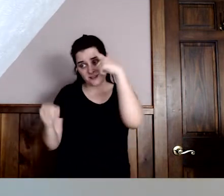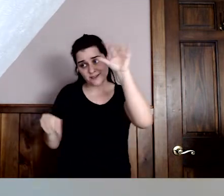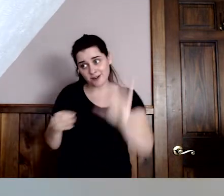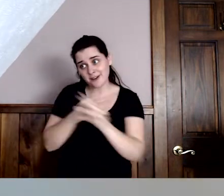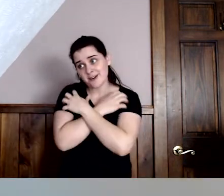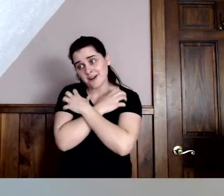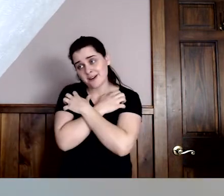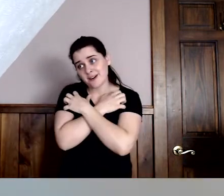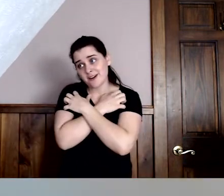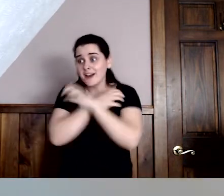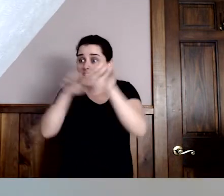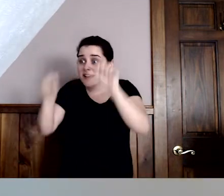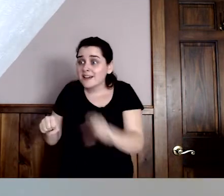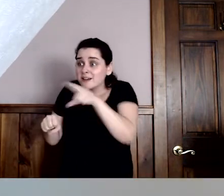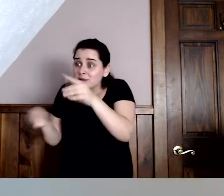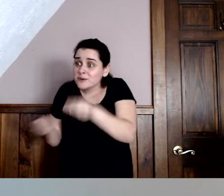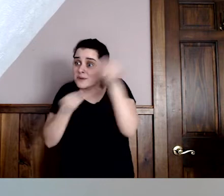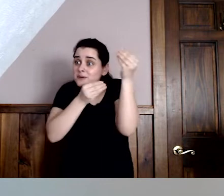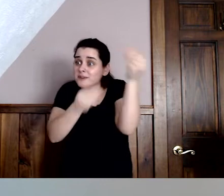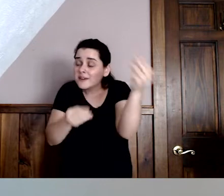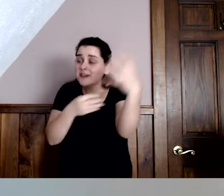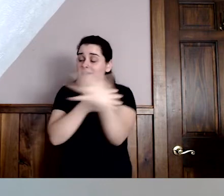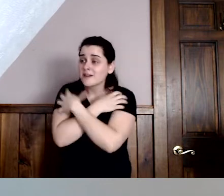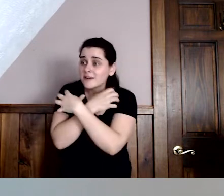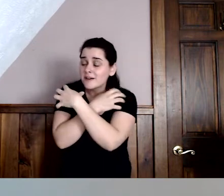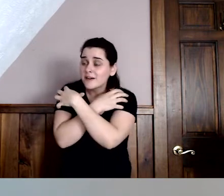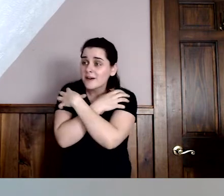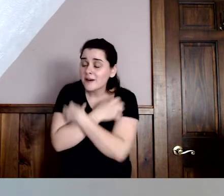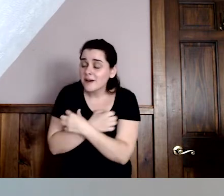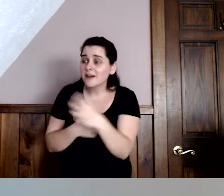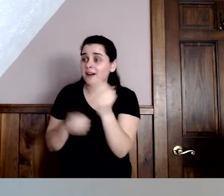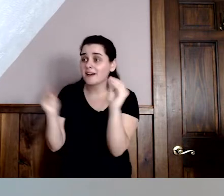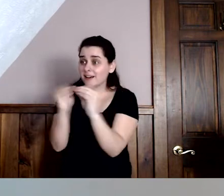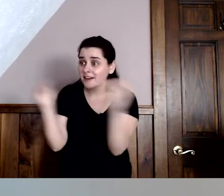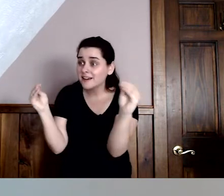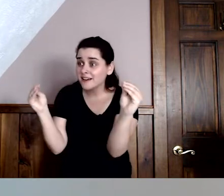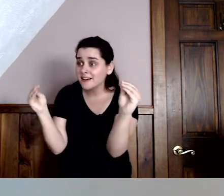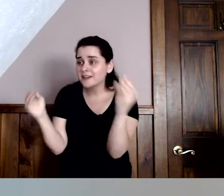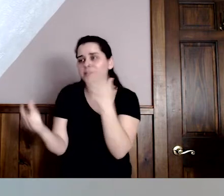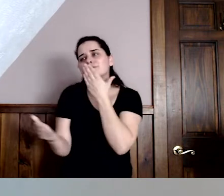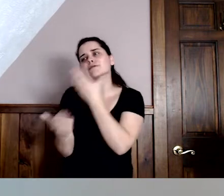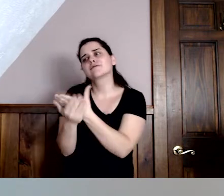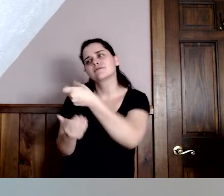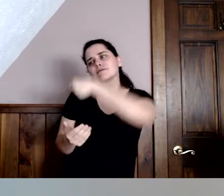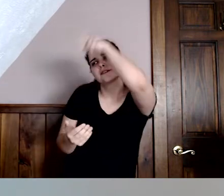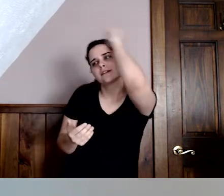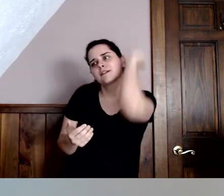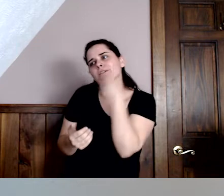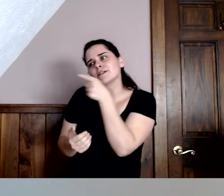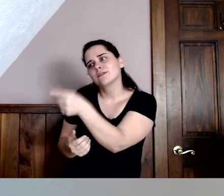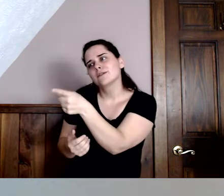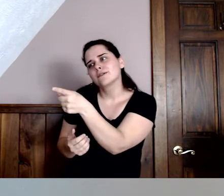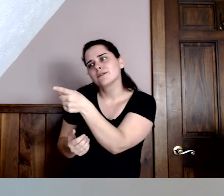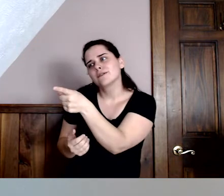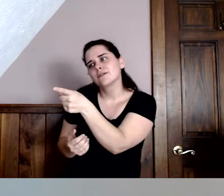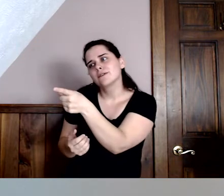It's from his grandmother. Take it to him like a good little skunk. Little Skunk was glad to do